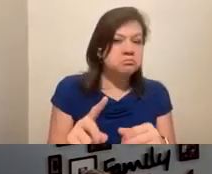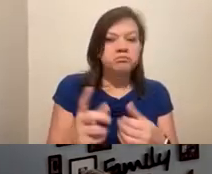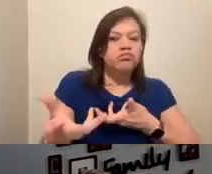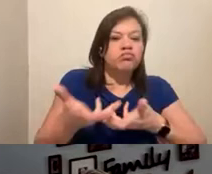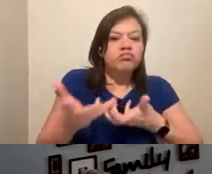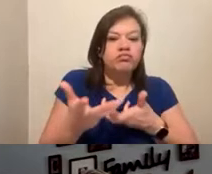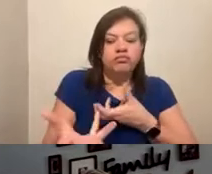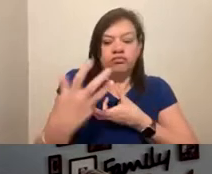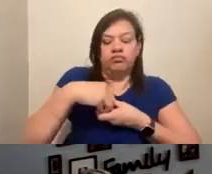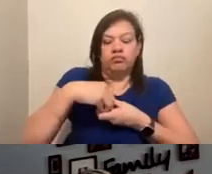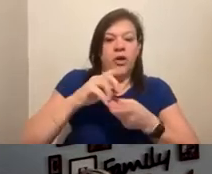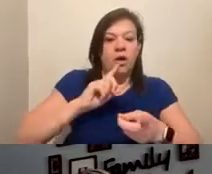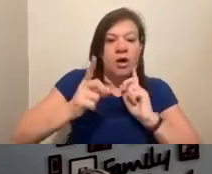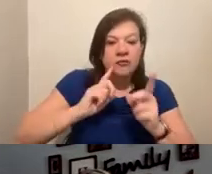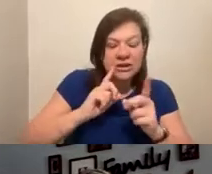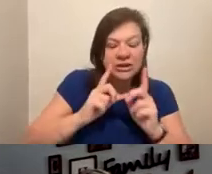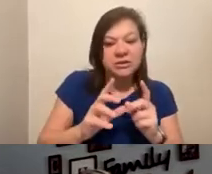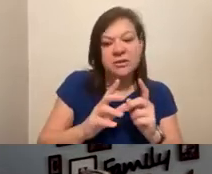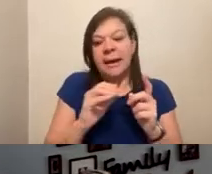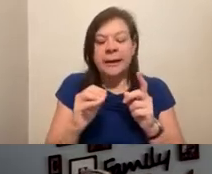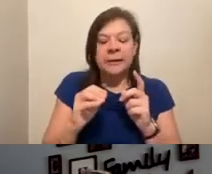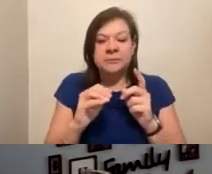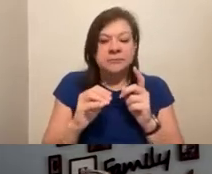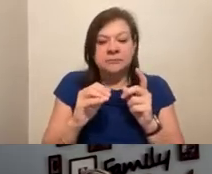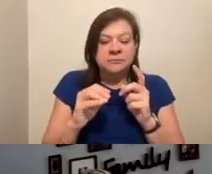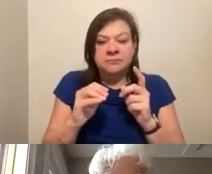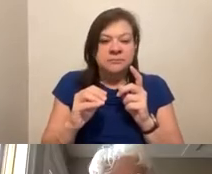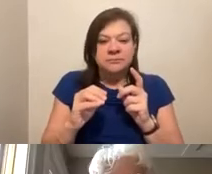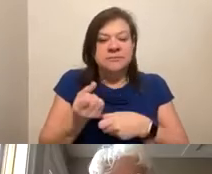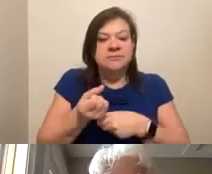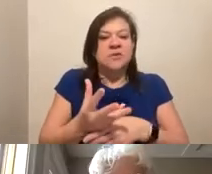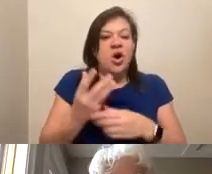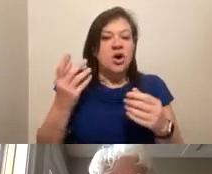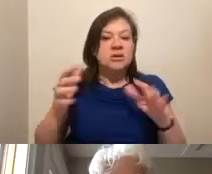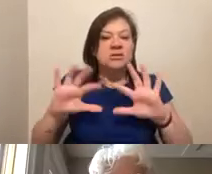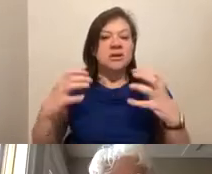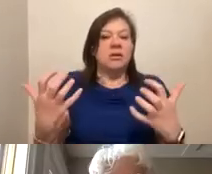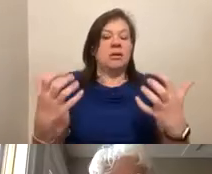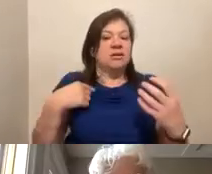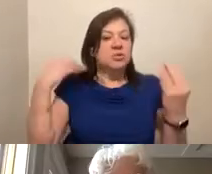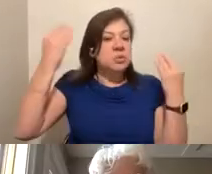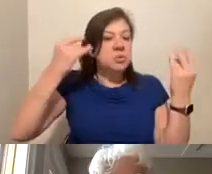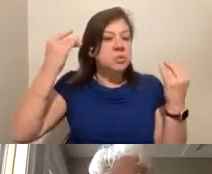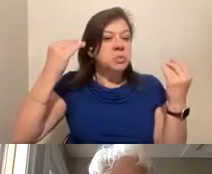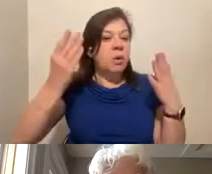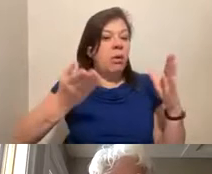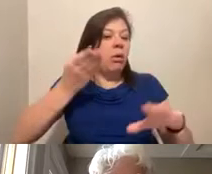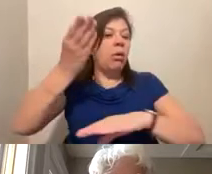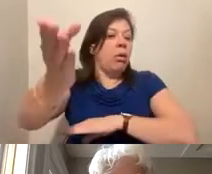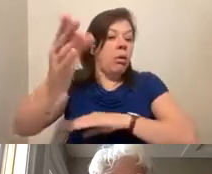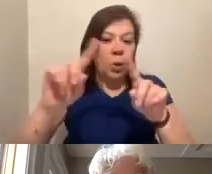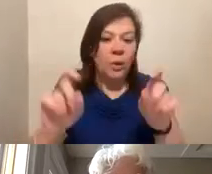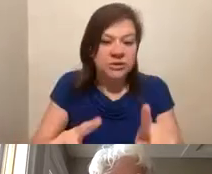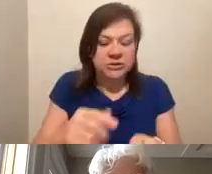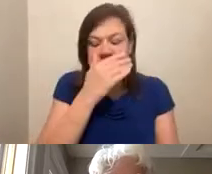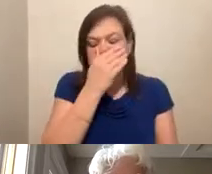conversation and perhaps get our audience thinking about questions that they would to submit. Thinking